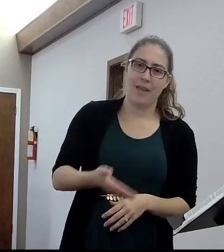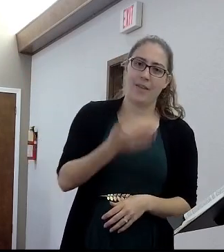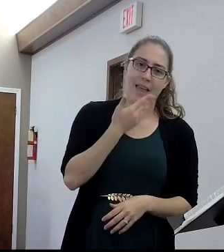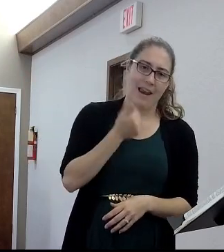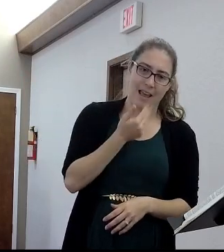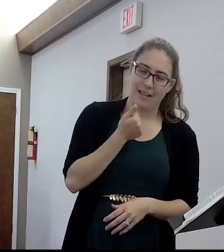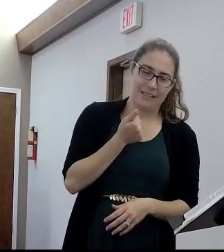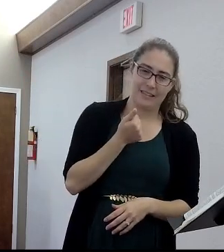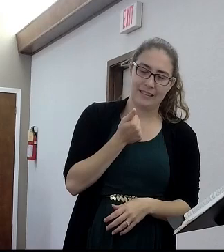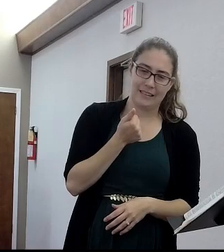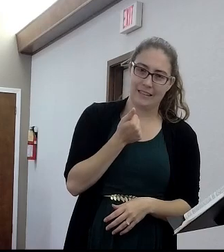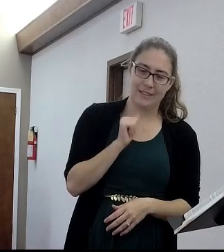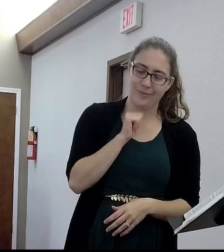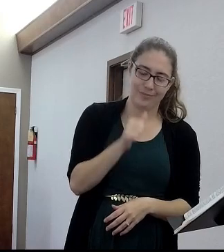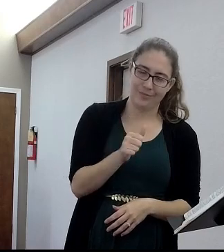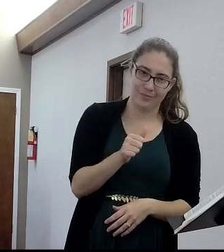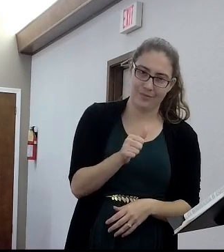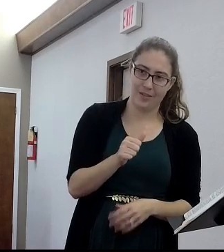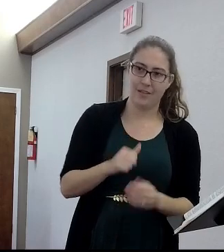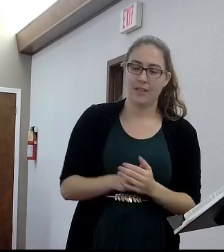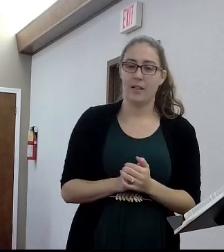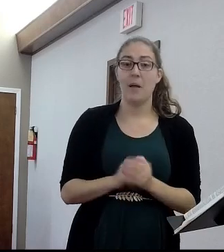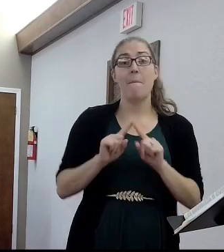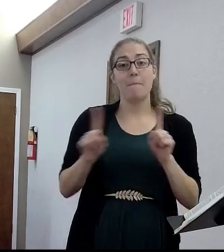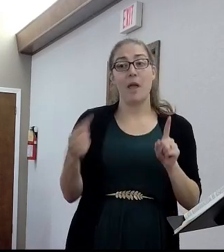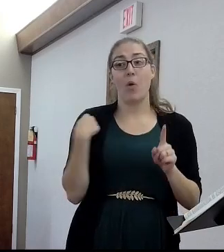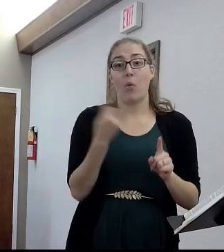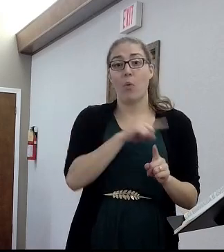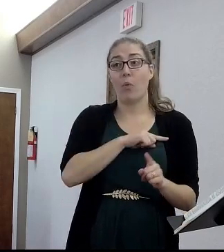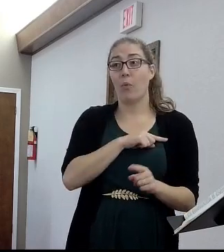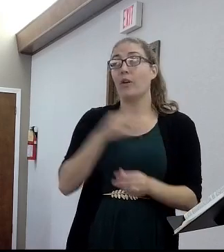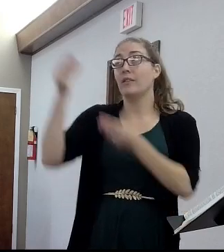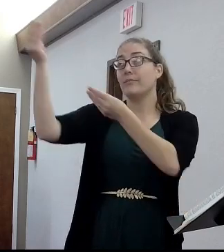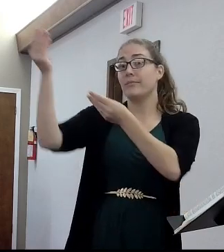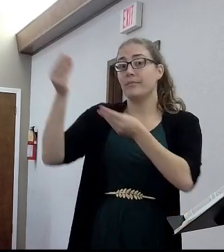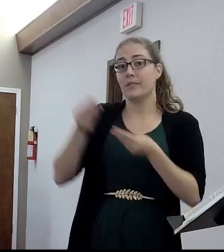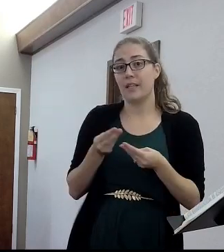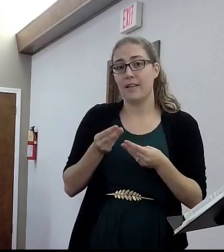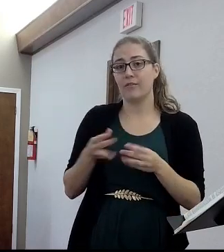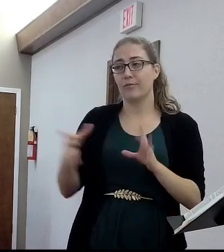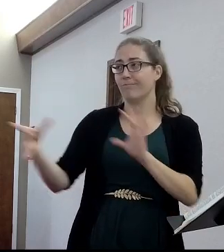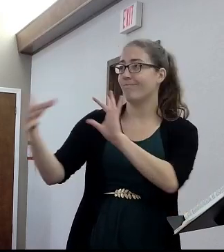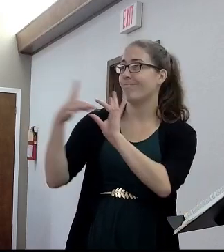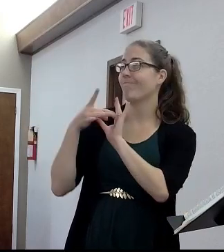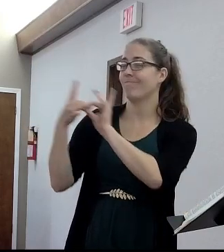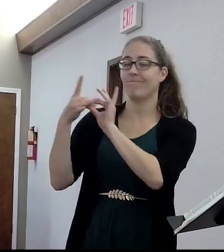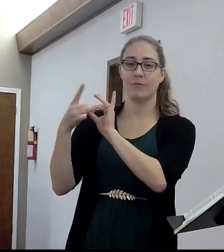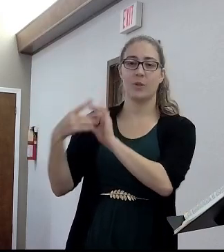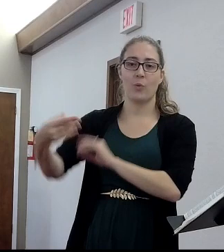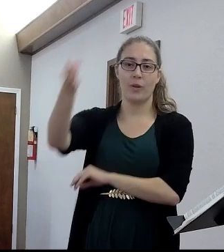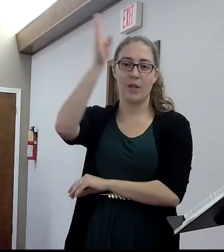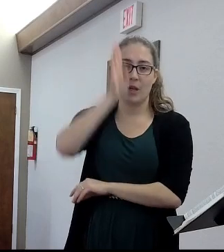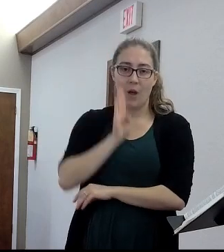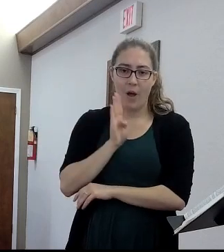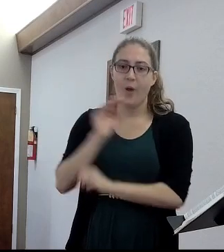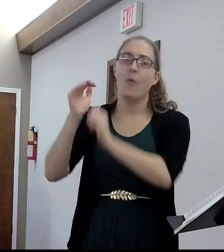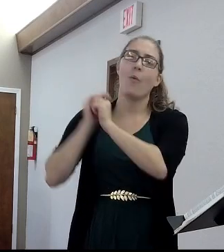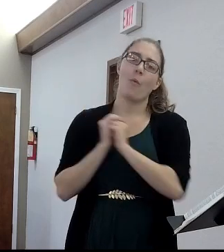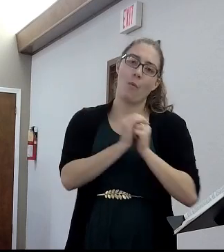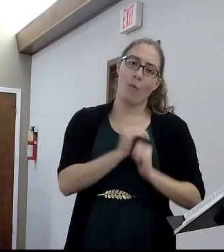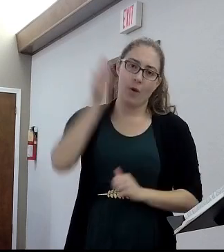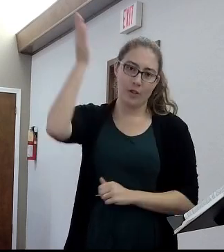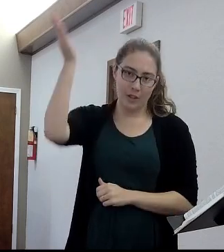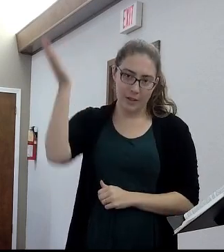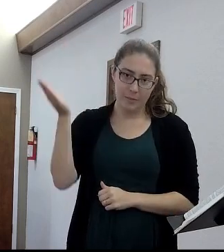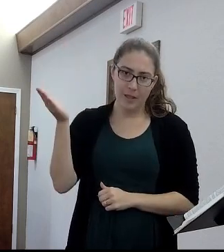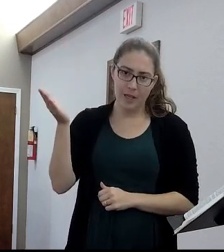and remission of sins. A close relationship with God that we might be able to worship Him and many other things. And